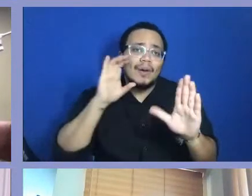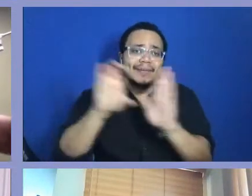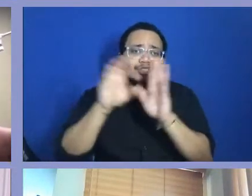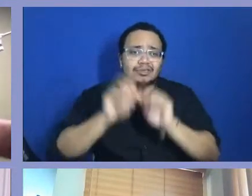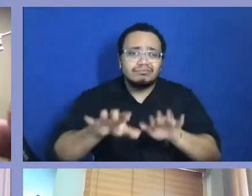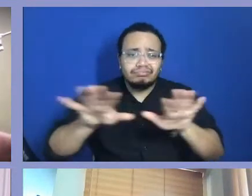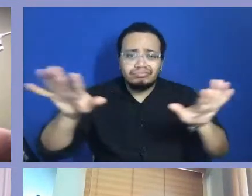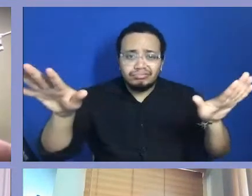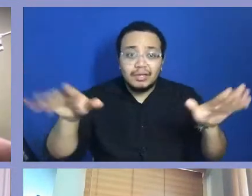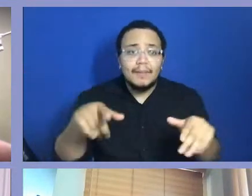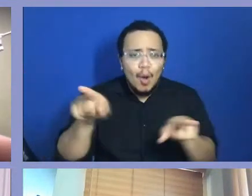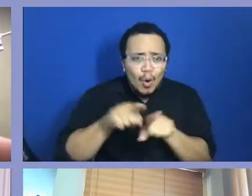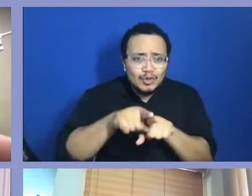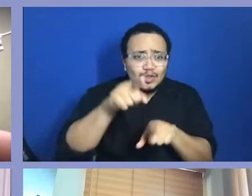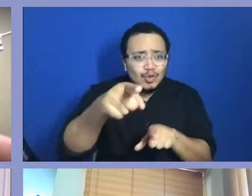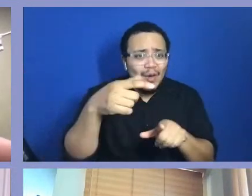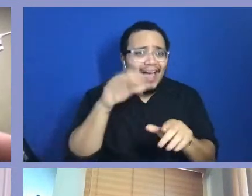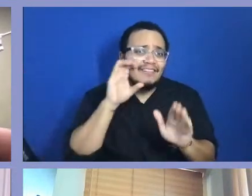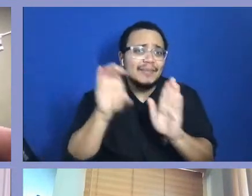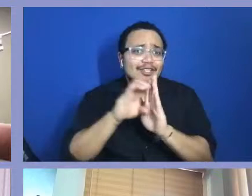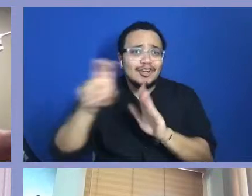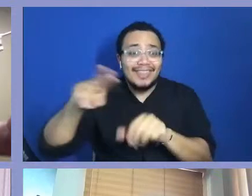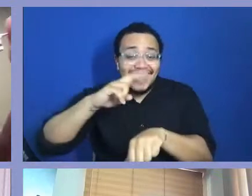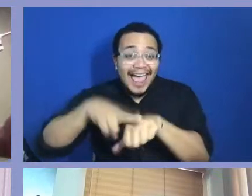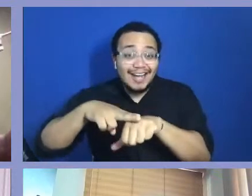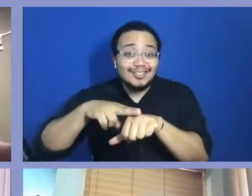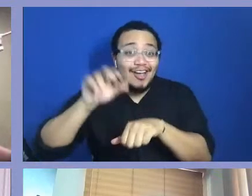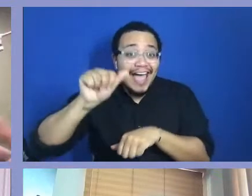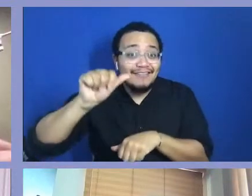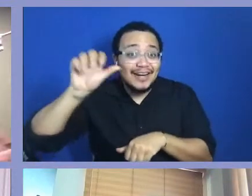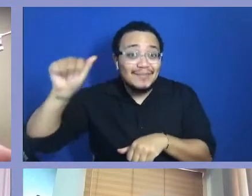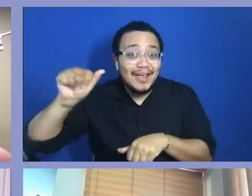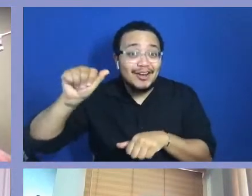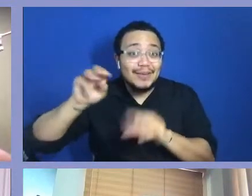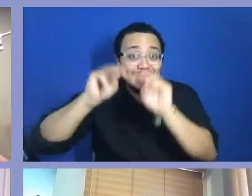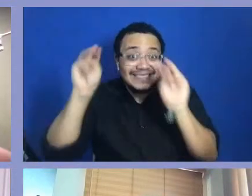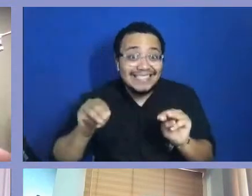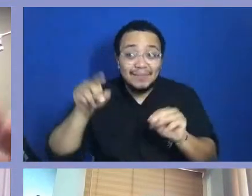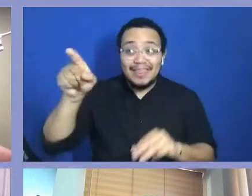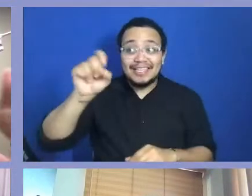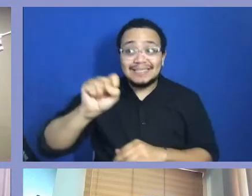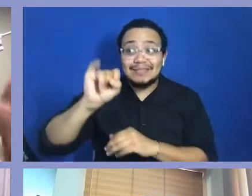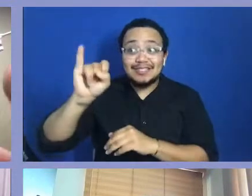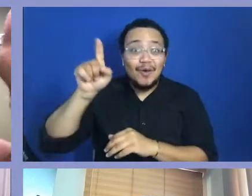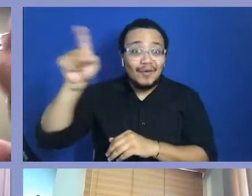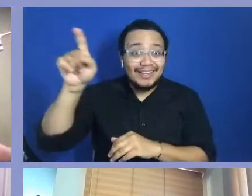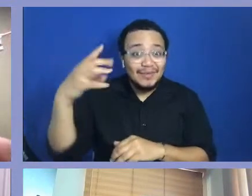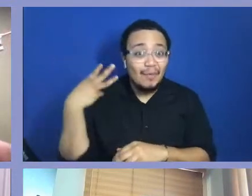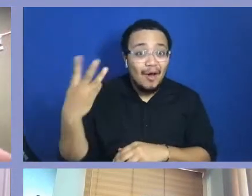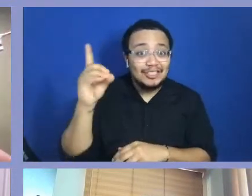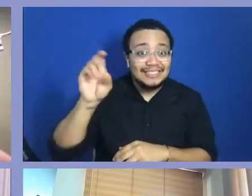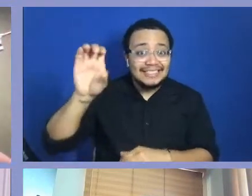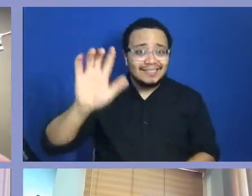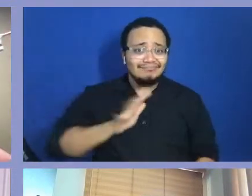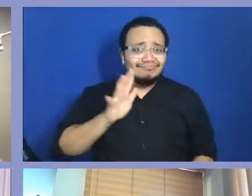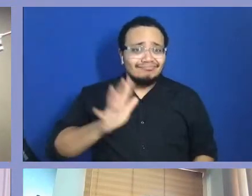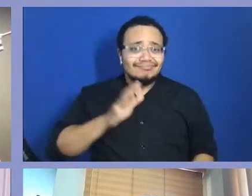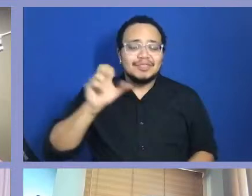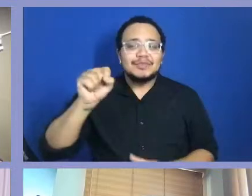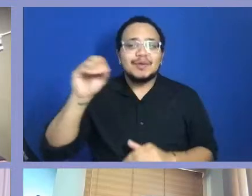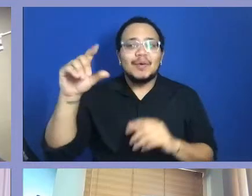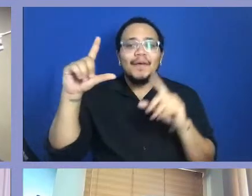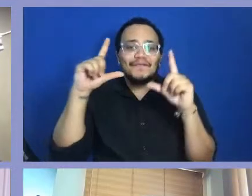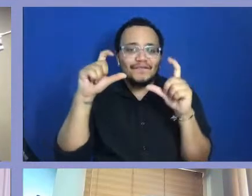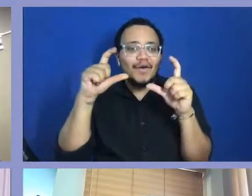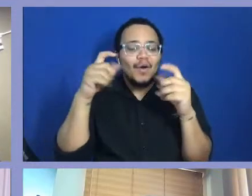National African American Museum, like the Smithsonian. So, you know, your photos live in another medium and